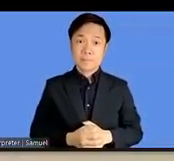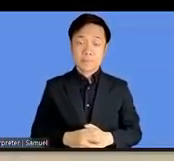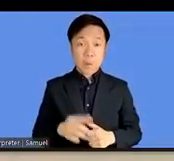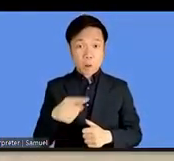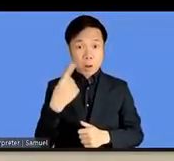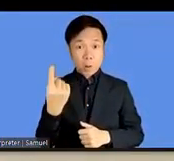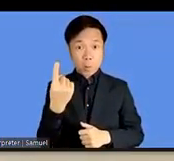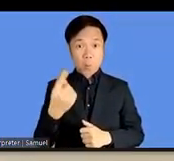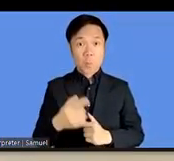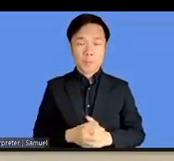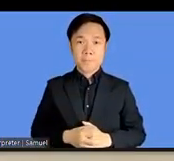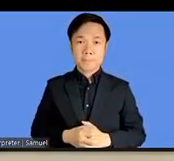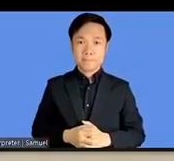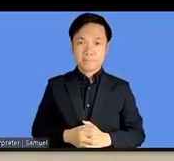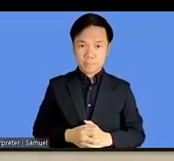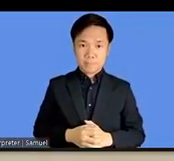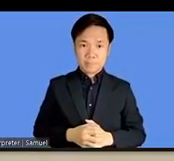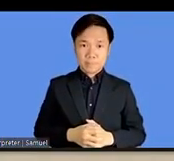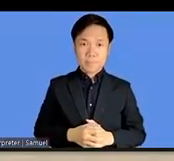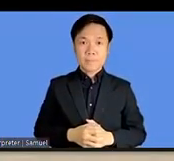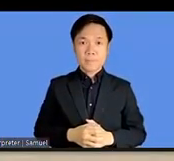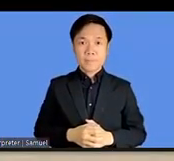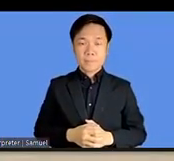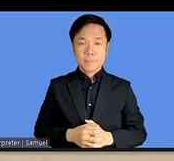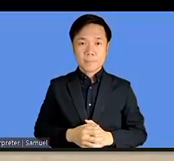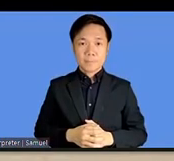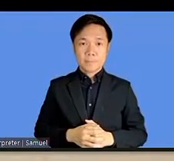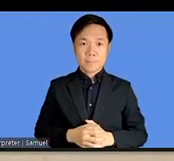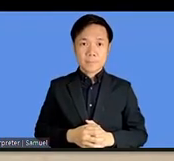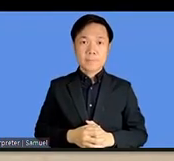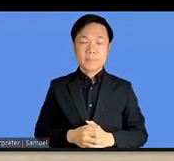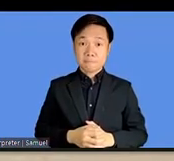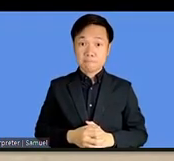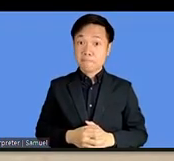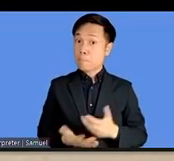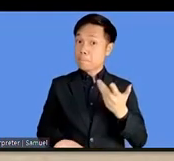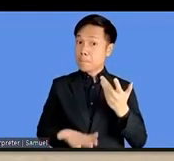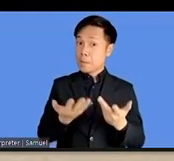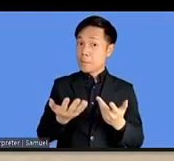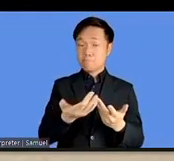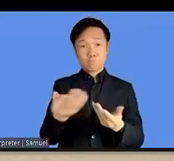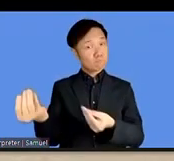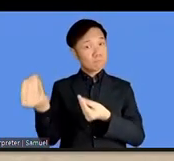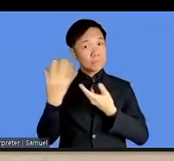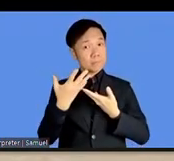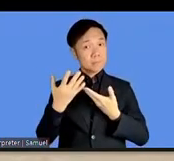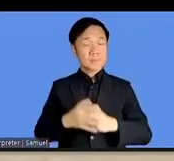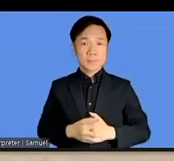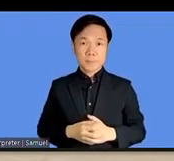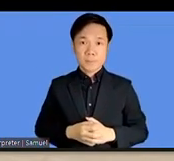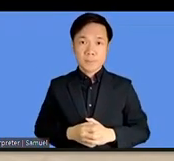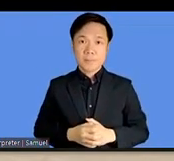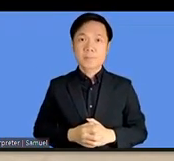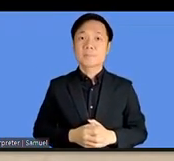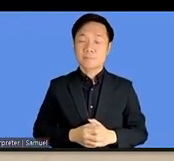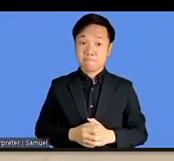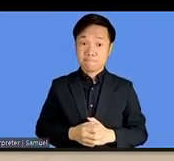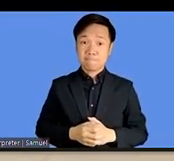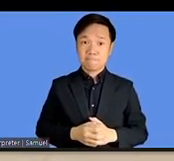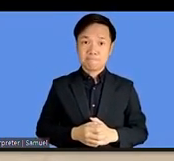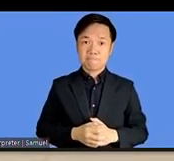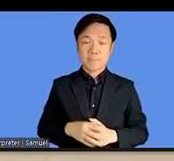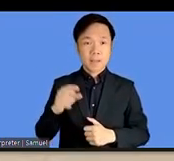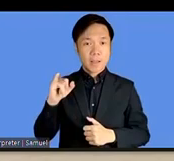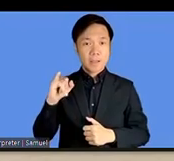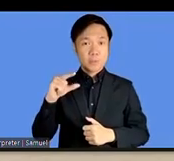wondering and maybe others can tell us um the igf also